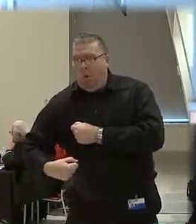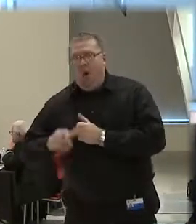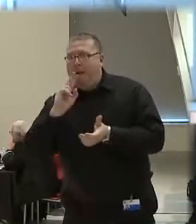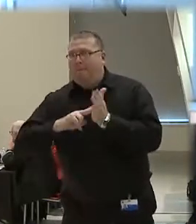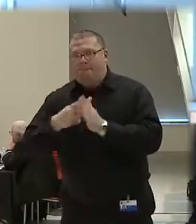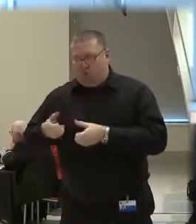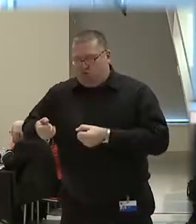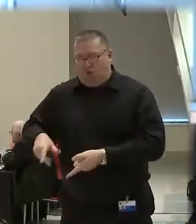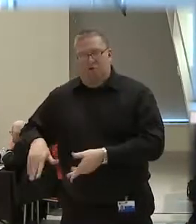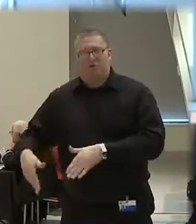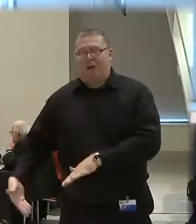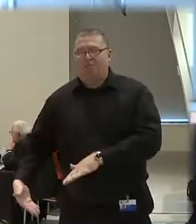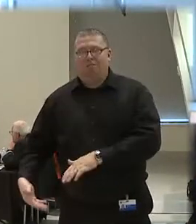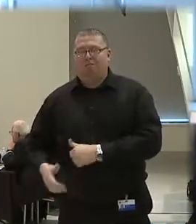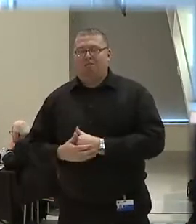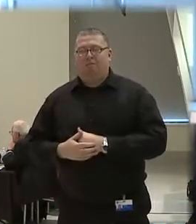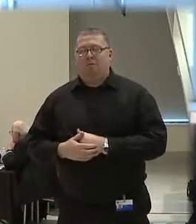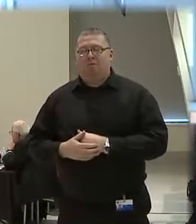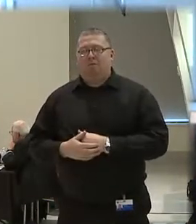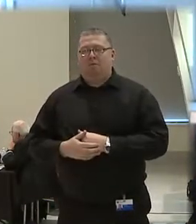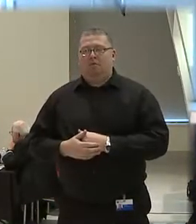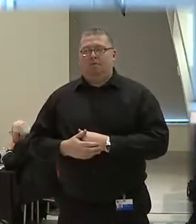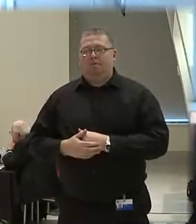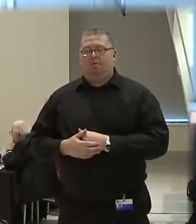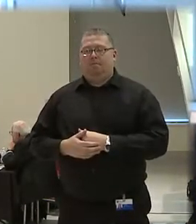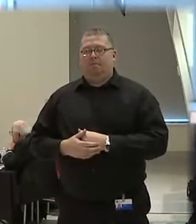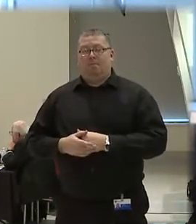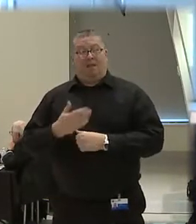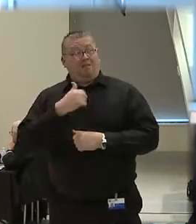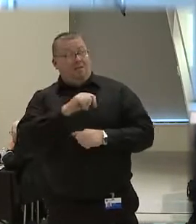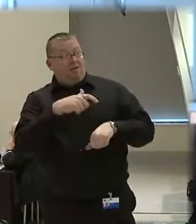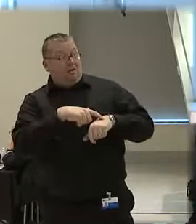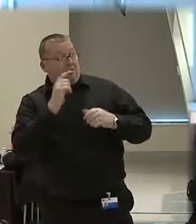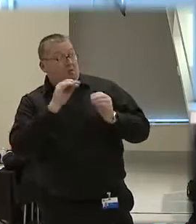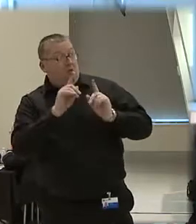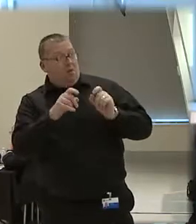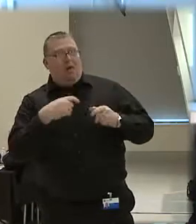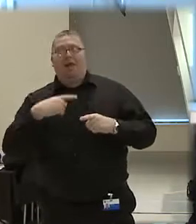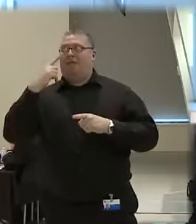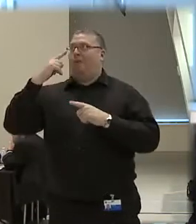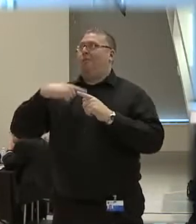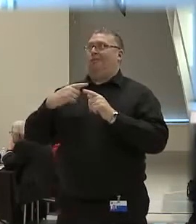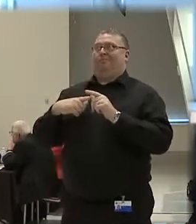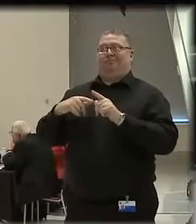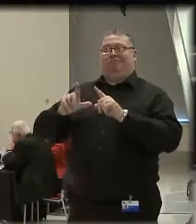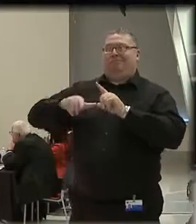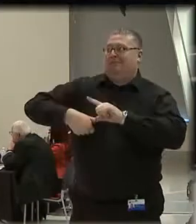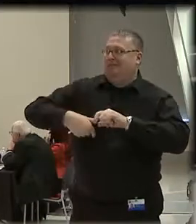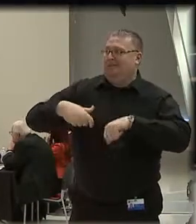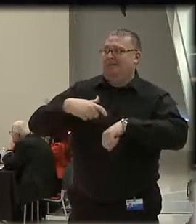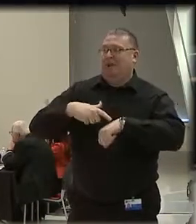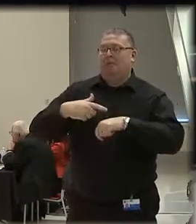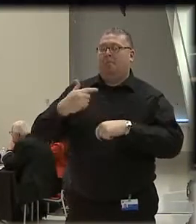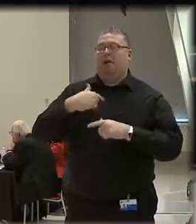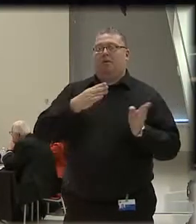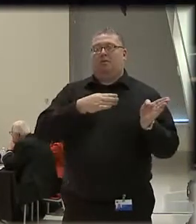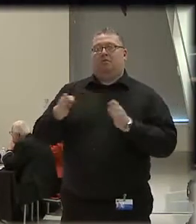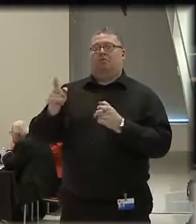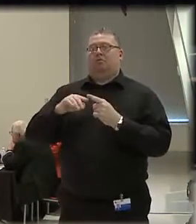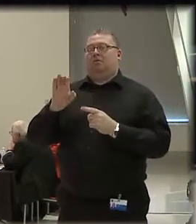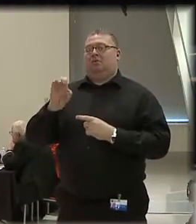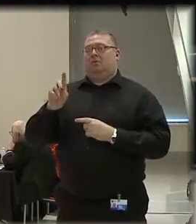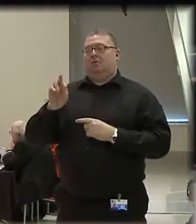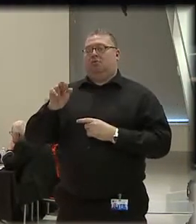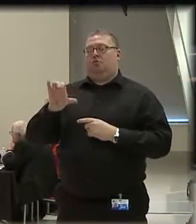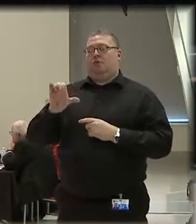If I may, final question for Mr. McDonald, or is time? I think we're running so late. Let me turn to Cedric Alexander,